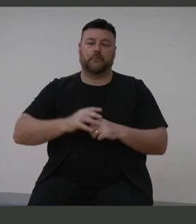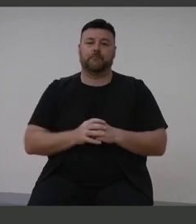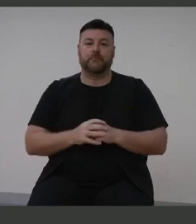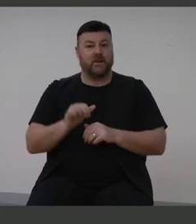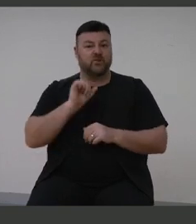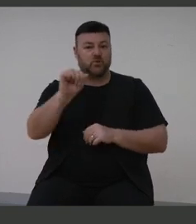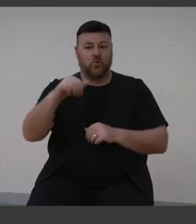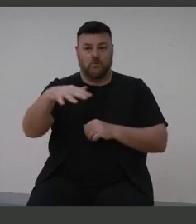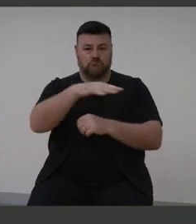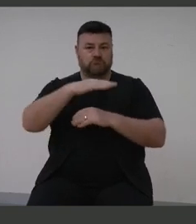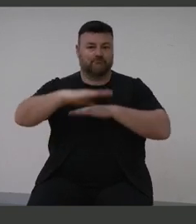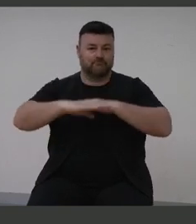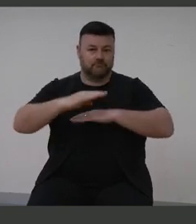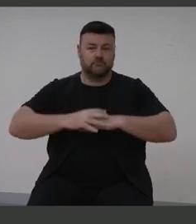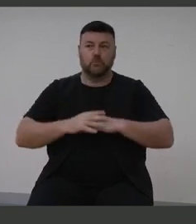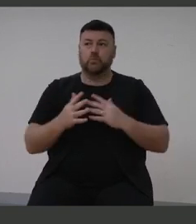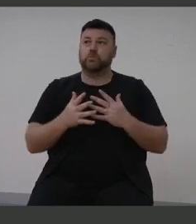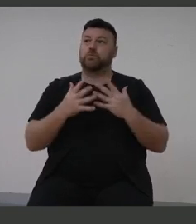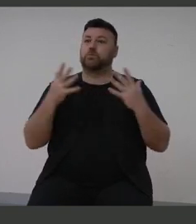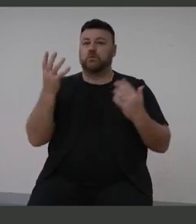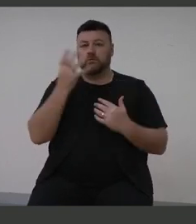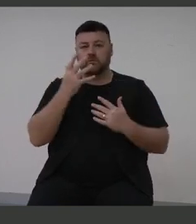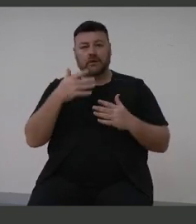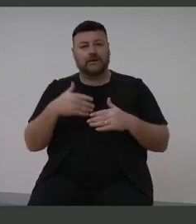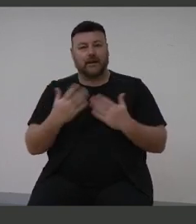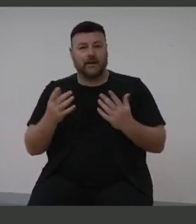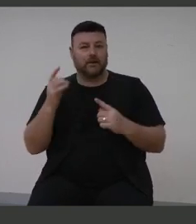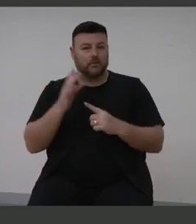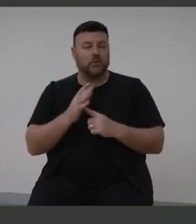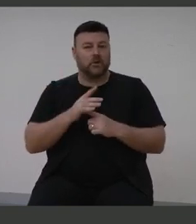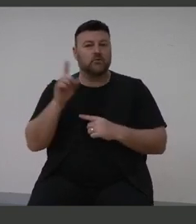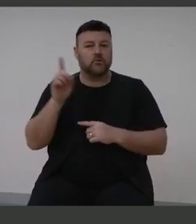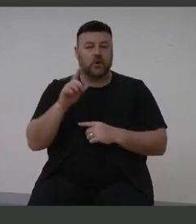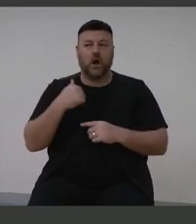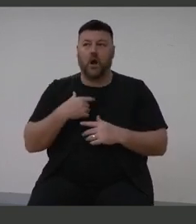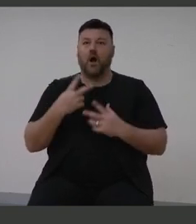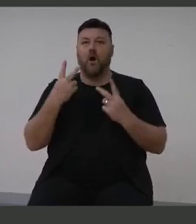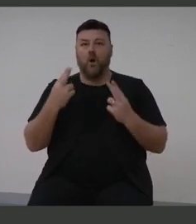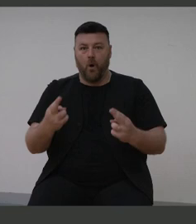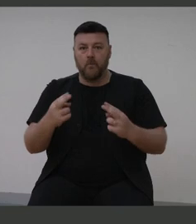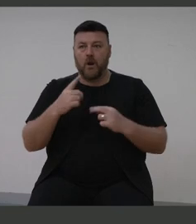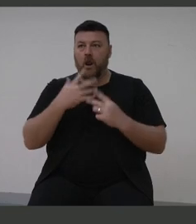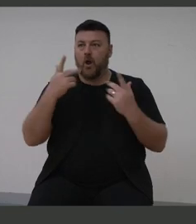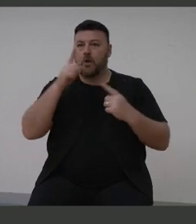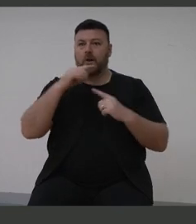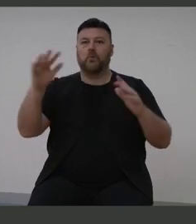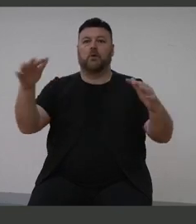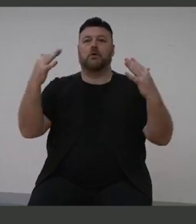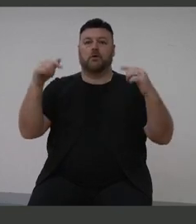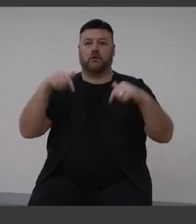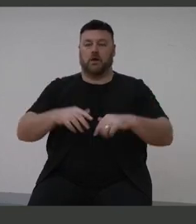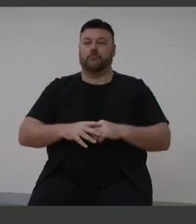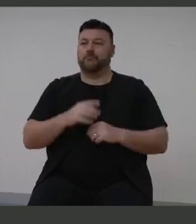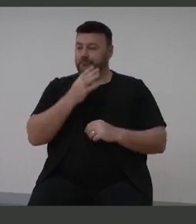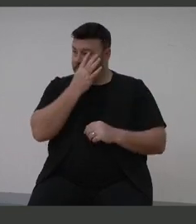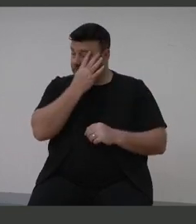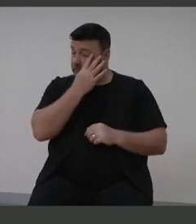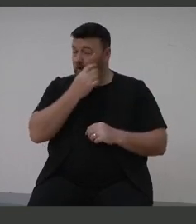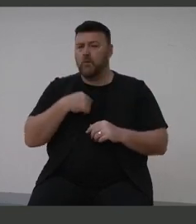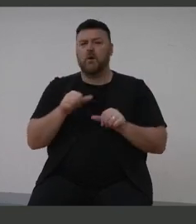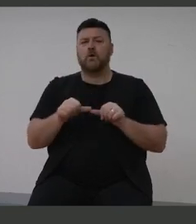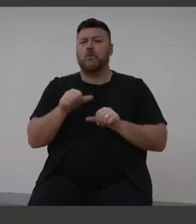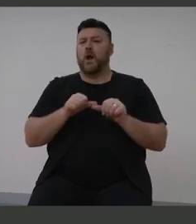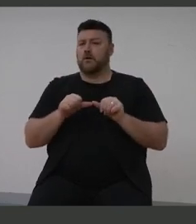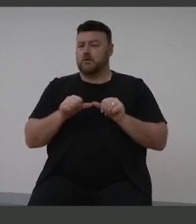What a big day for us. And I really hope we get some exposure looking at some of this stuff. I want to peel back a little bit from what's been said this morning